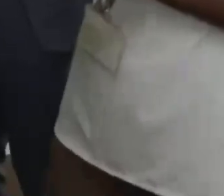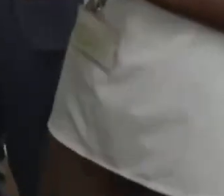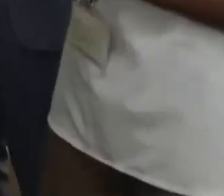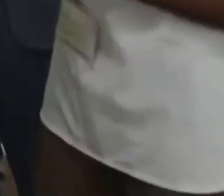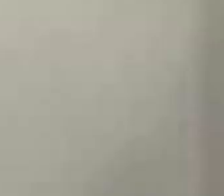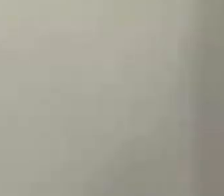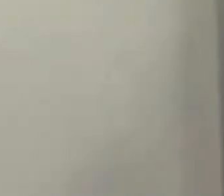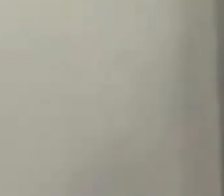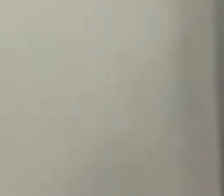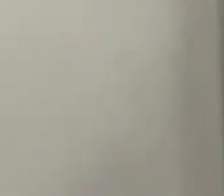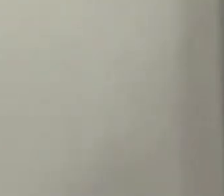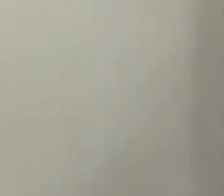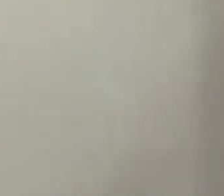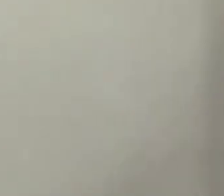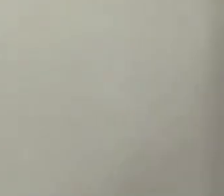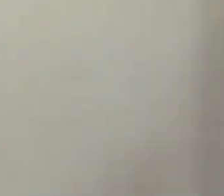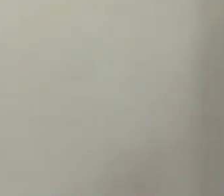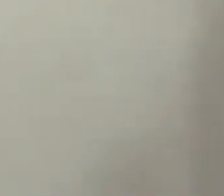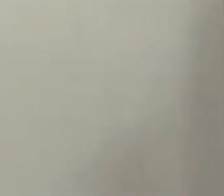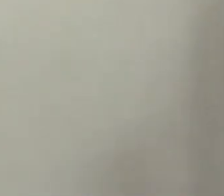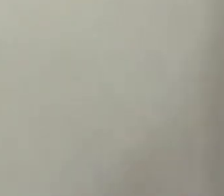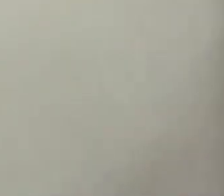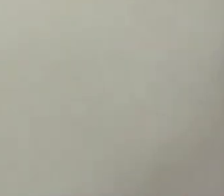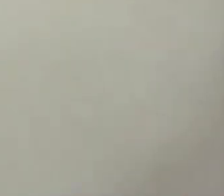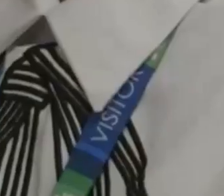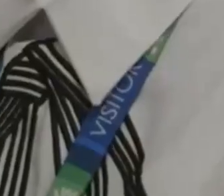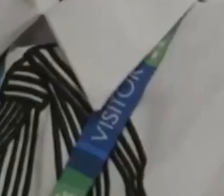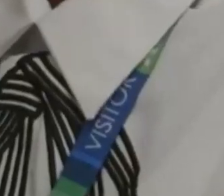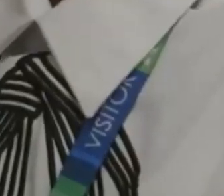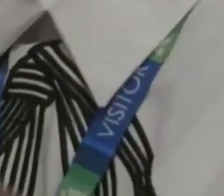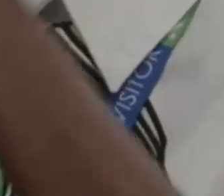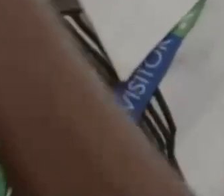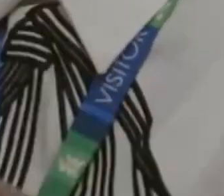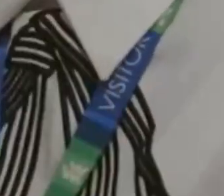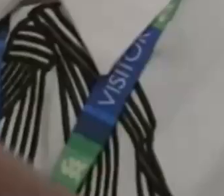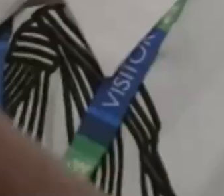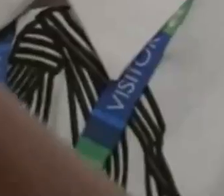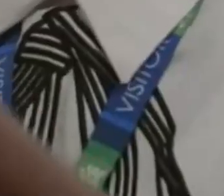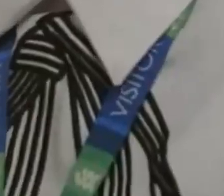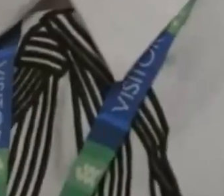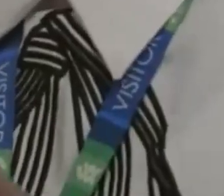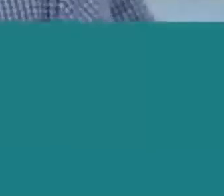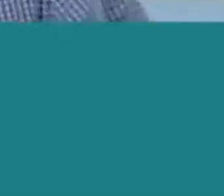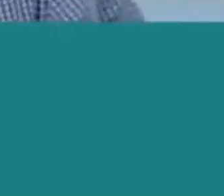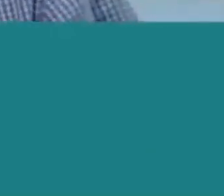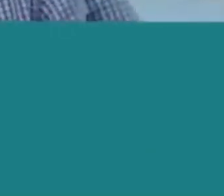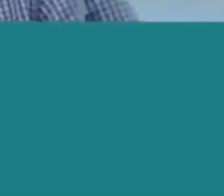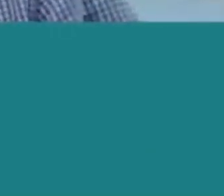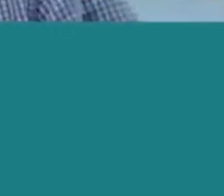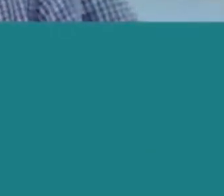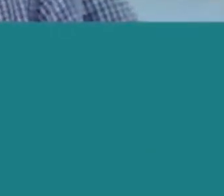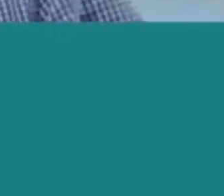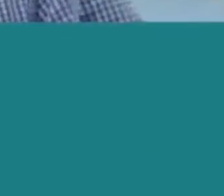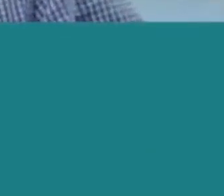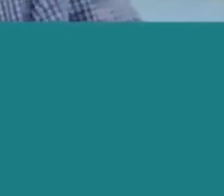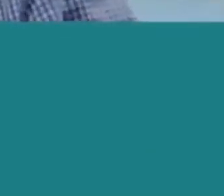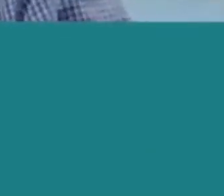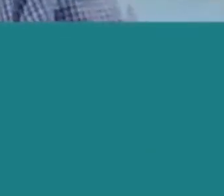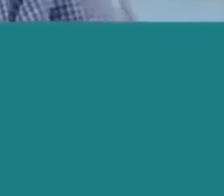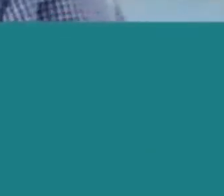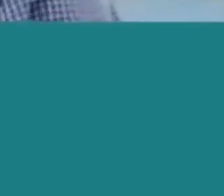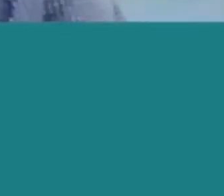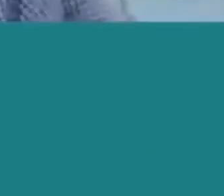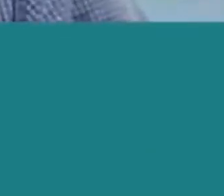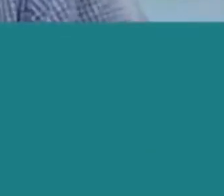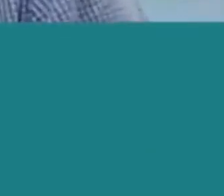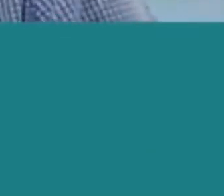everybody else but often lack the self-confidence to go after those opportunities and then we started to look